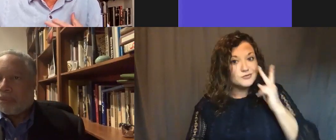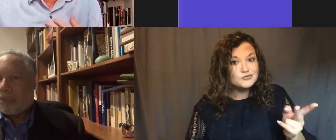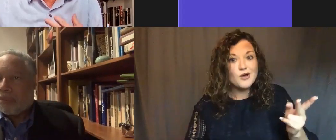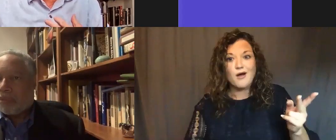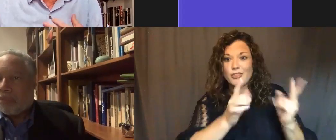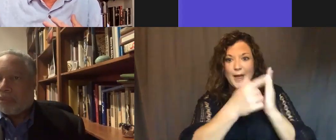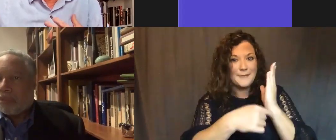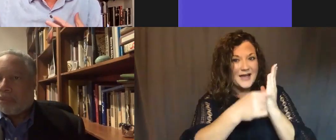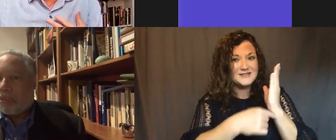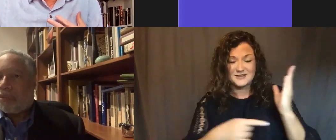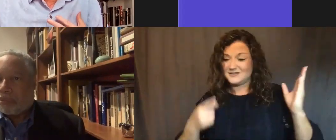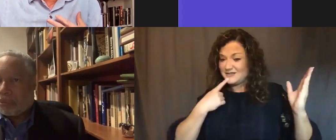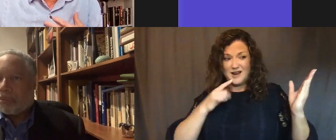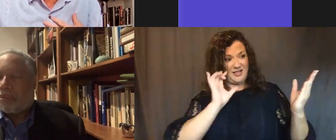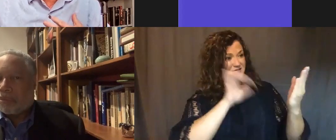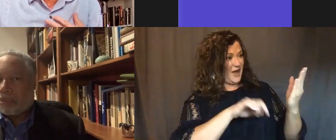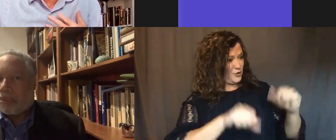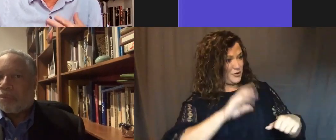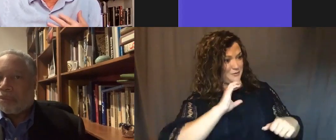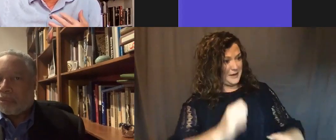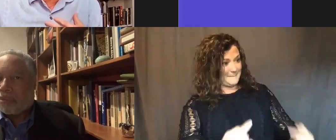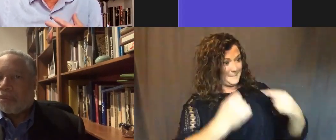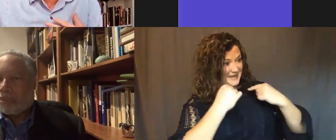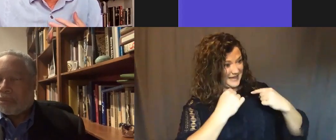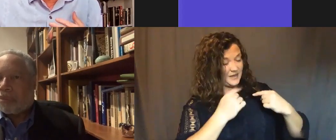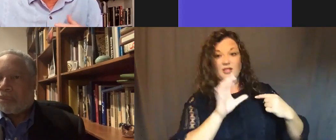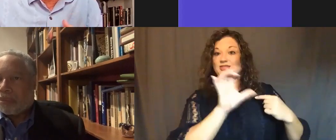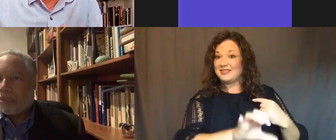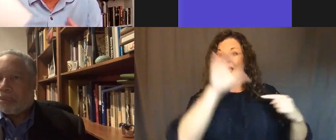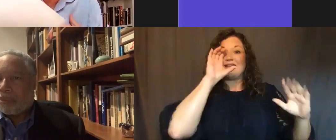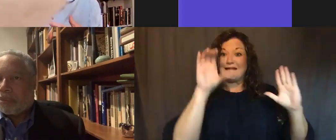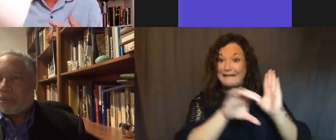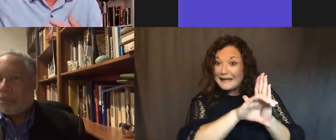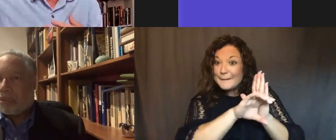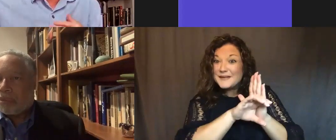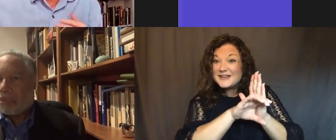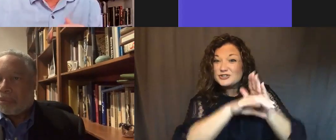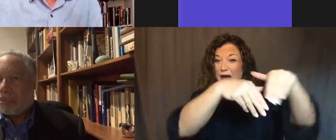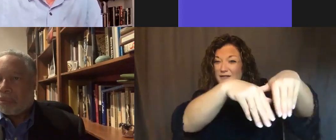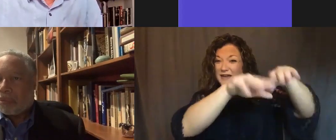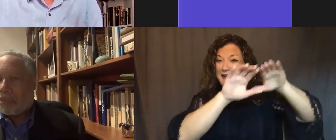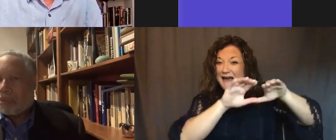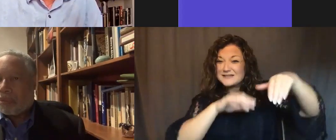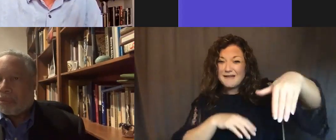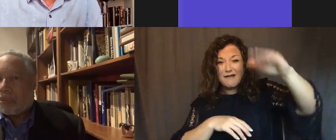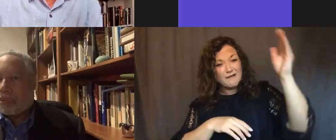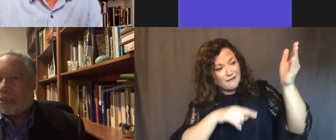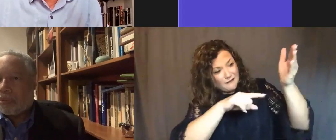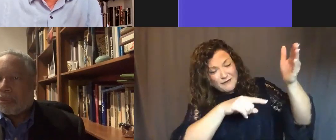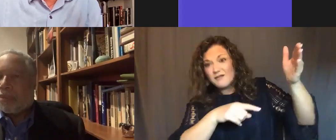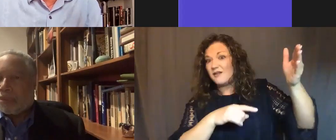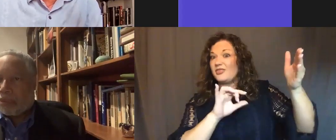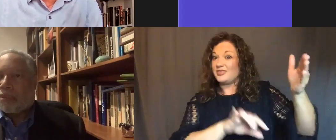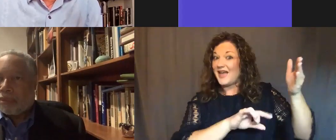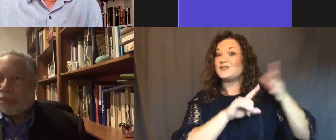and said, that could be me. So that was a transformative image and starting a story that we're still living